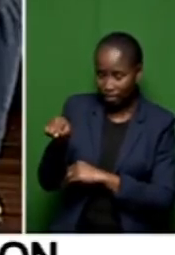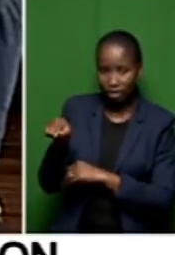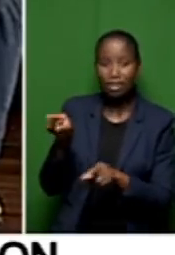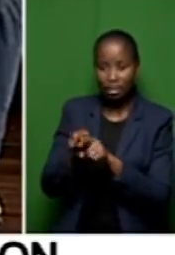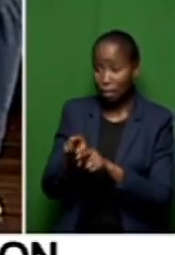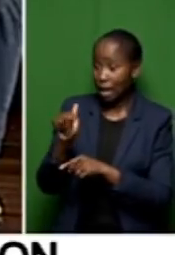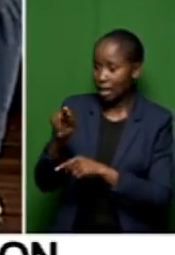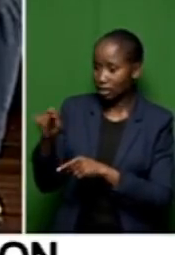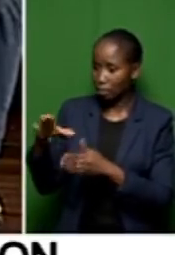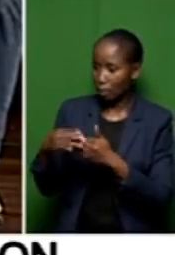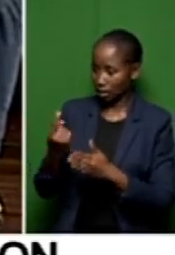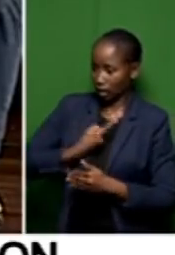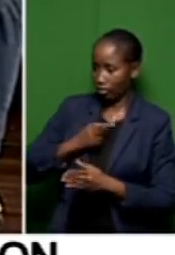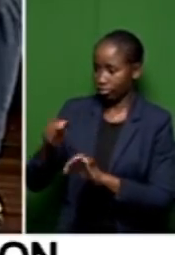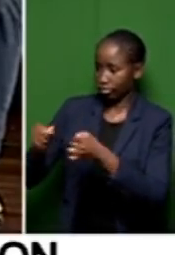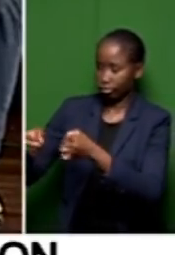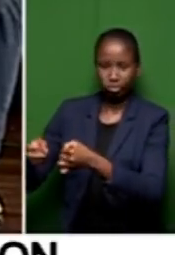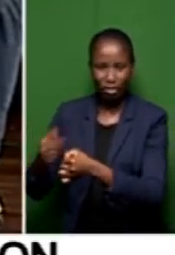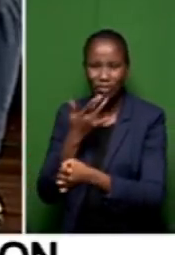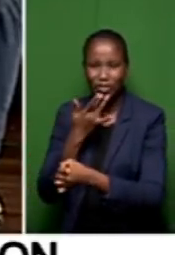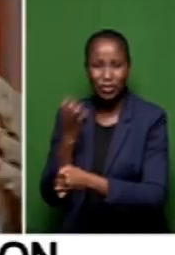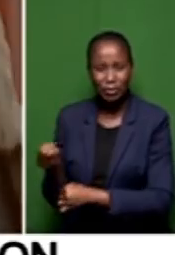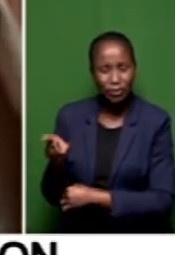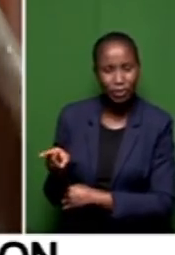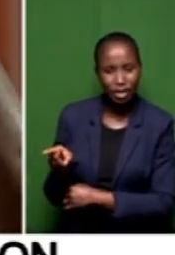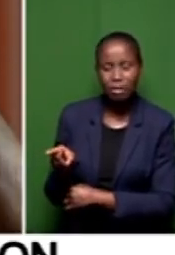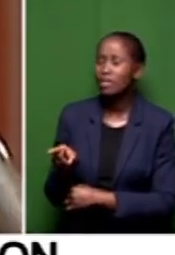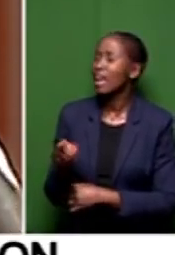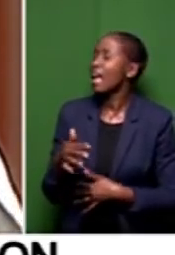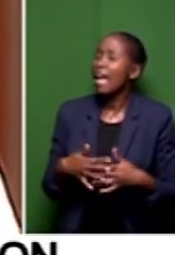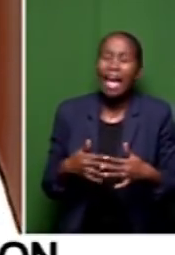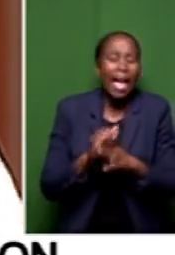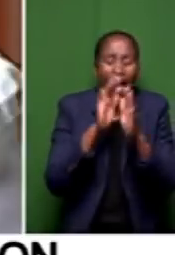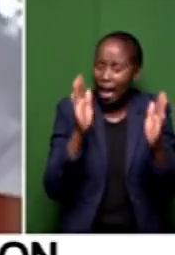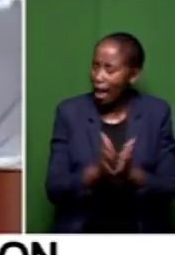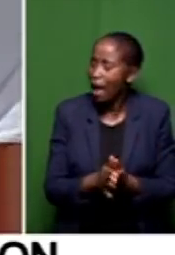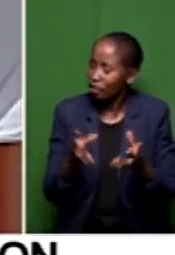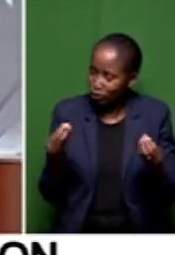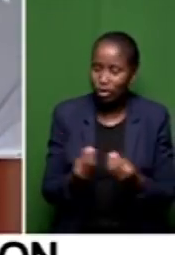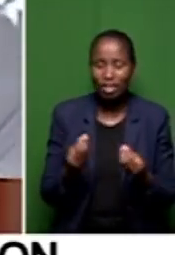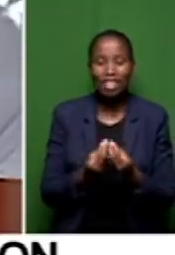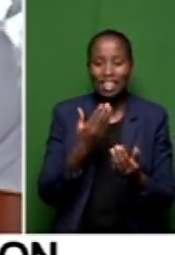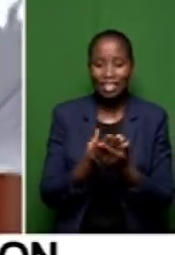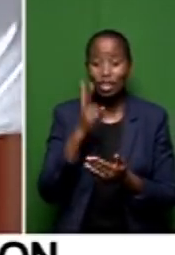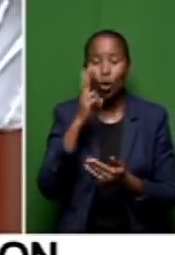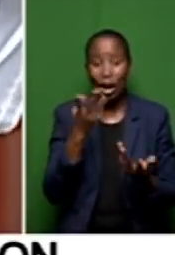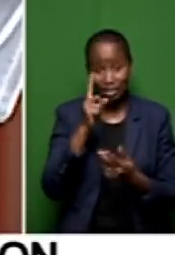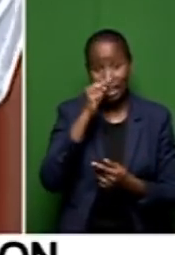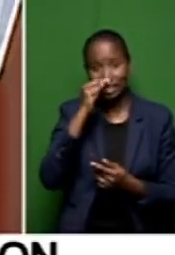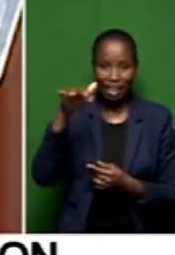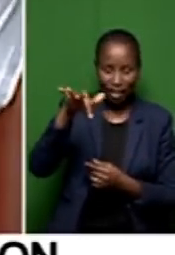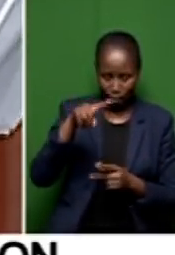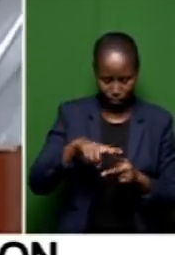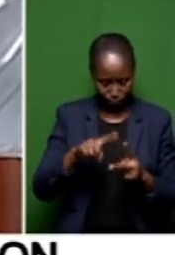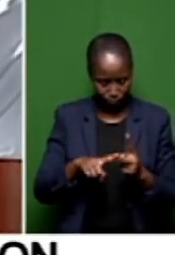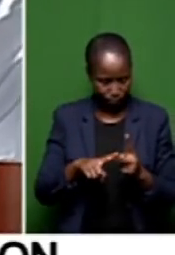employing themselves. You go into each and everything. You go, as I've told you, you go there in Sandin. You go